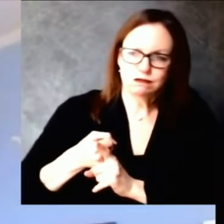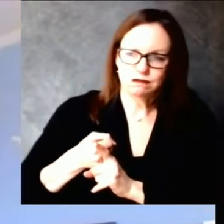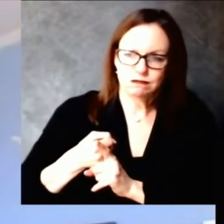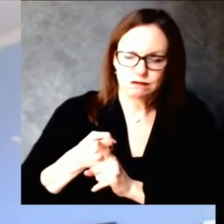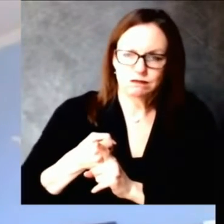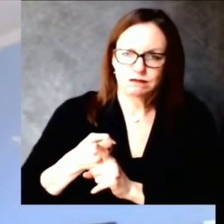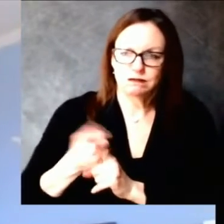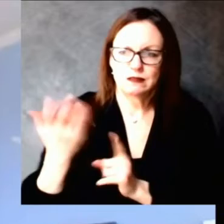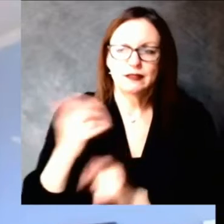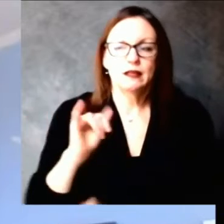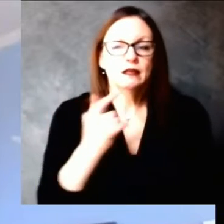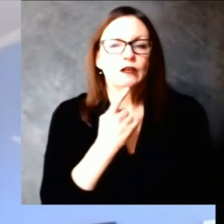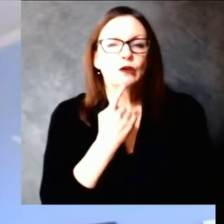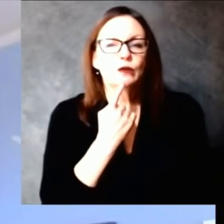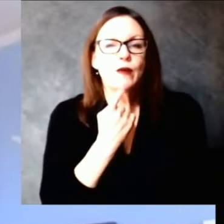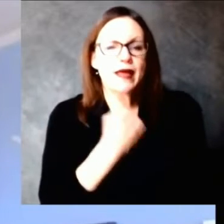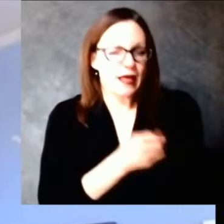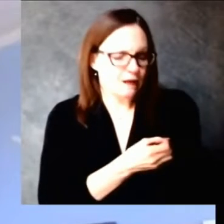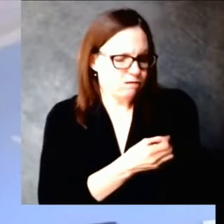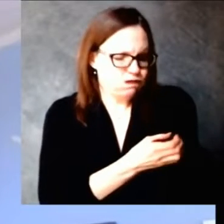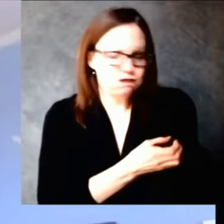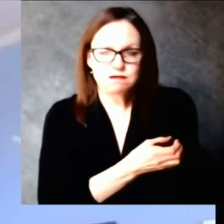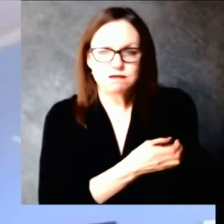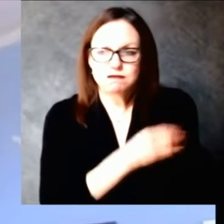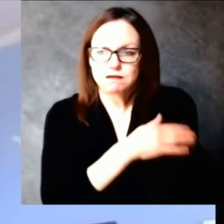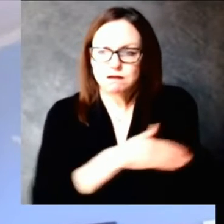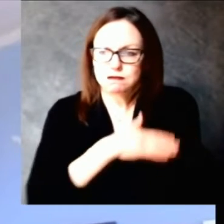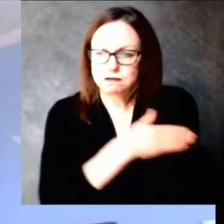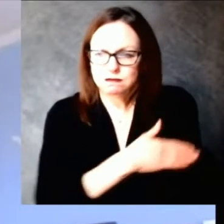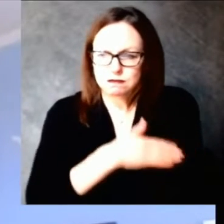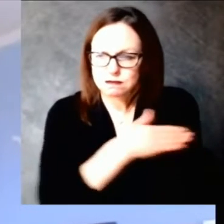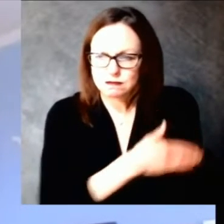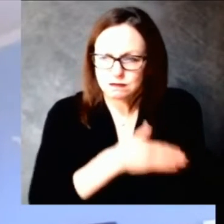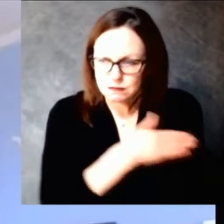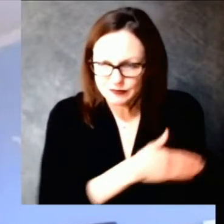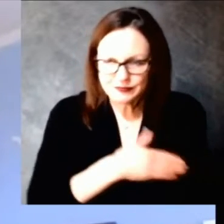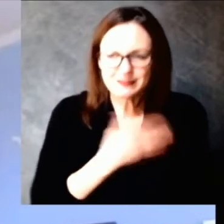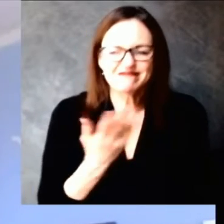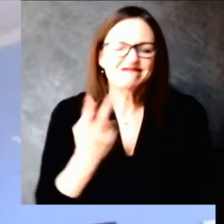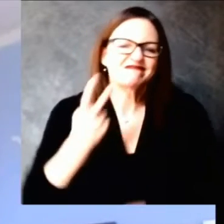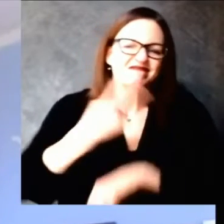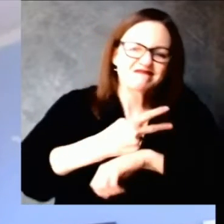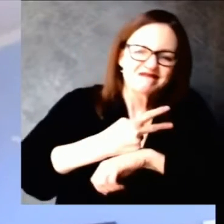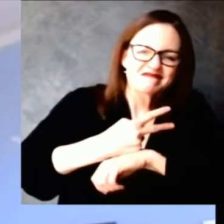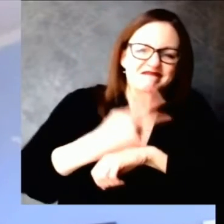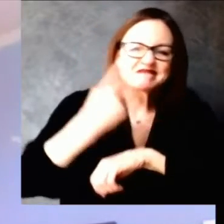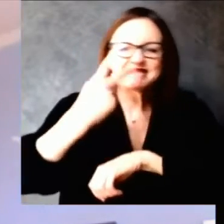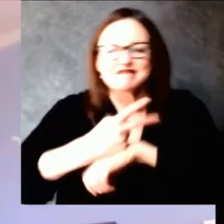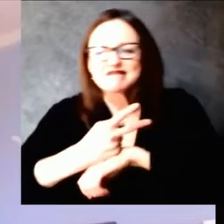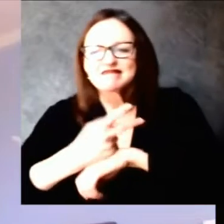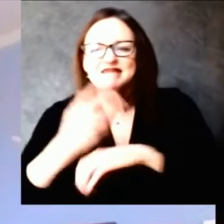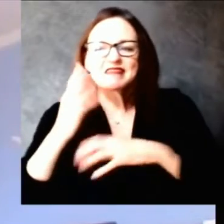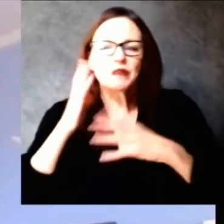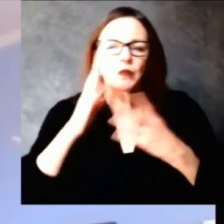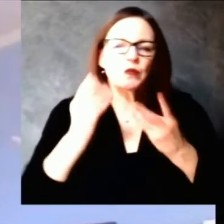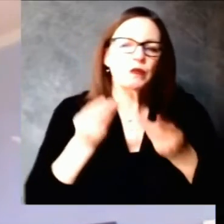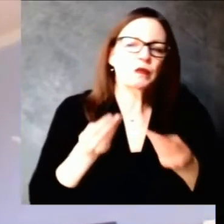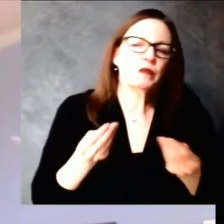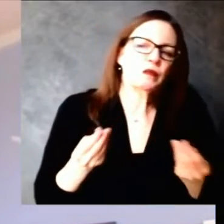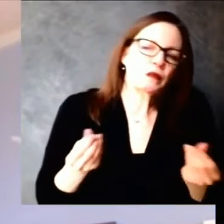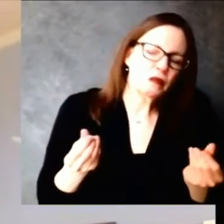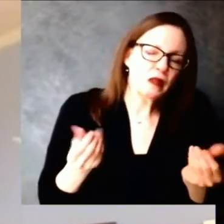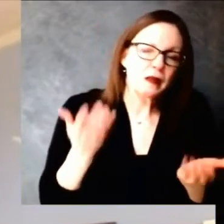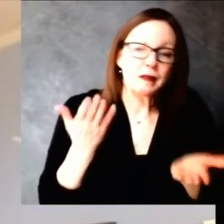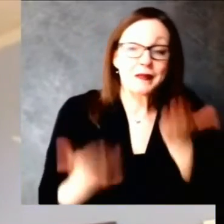feel well um you know the next day or two after if you look at the mmwr which was published recently um